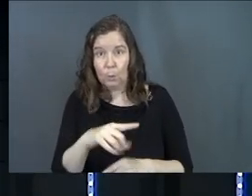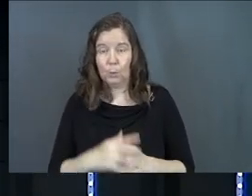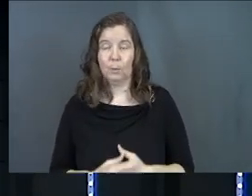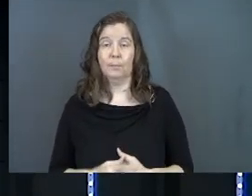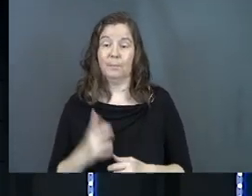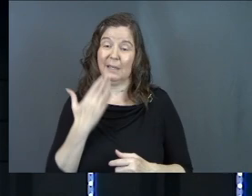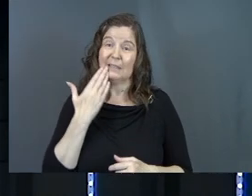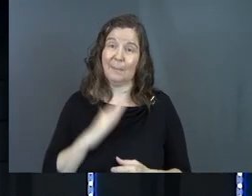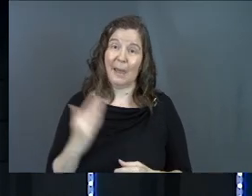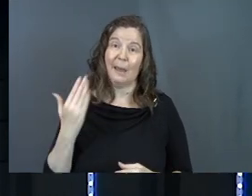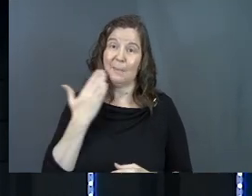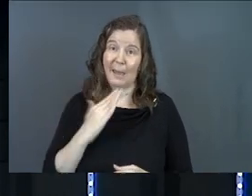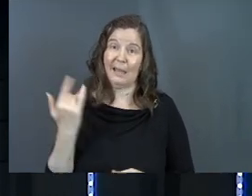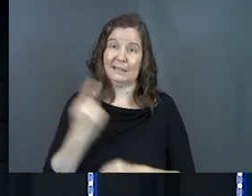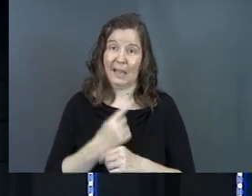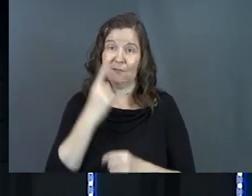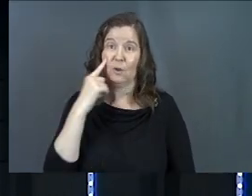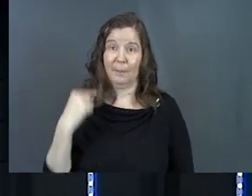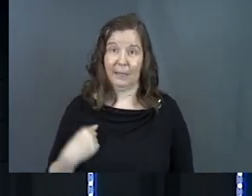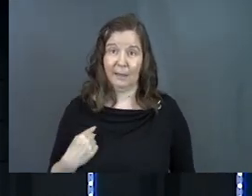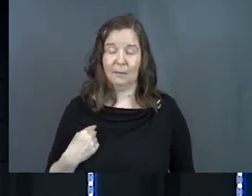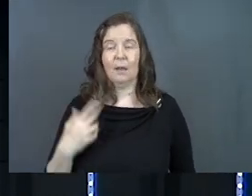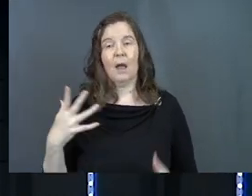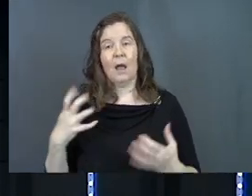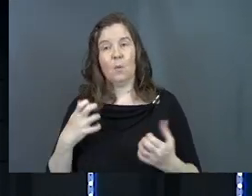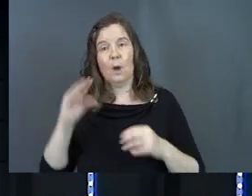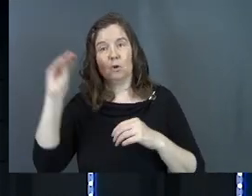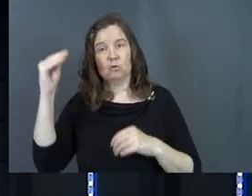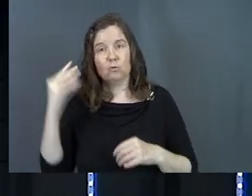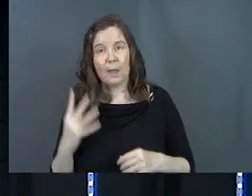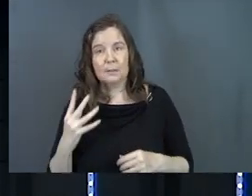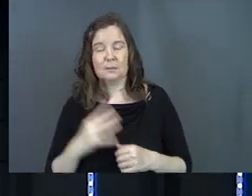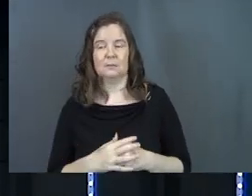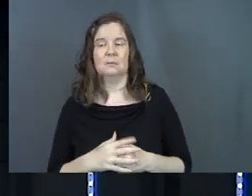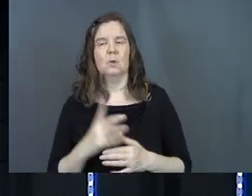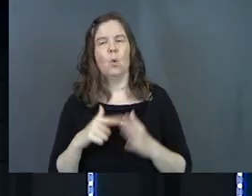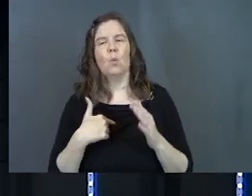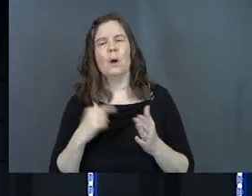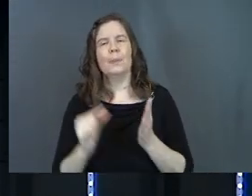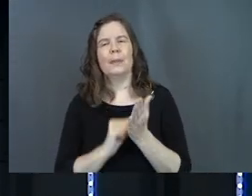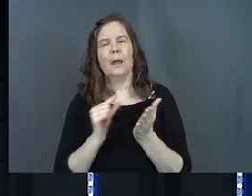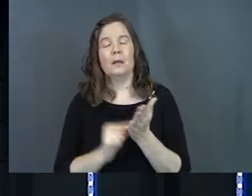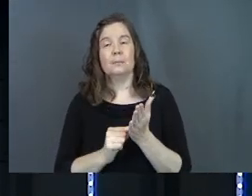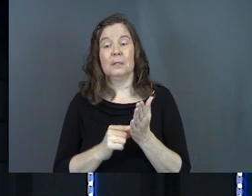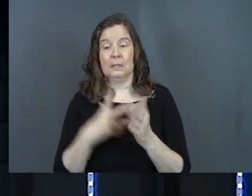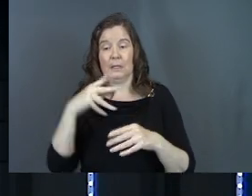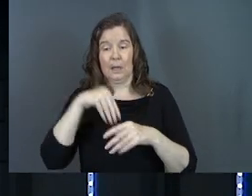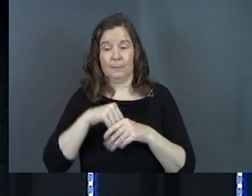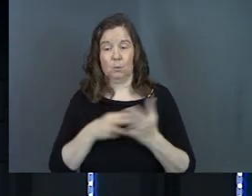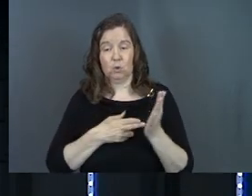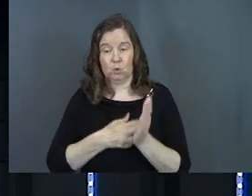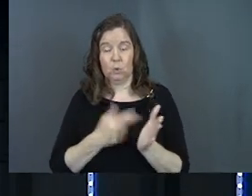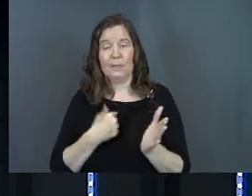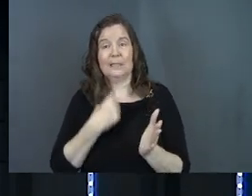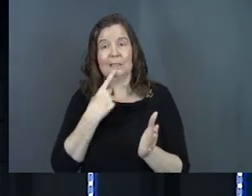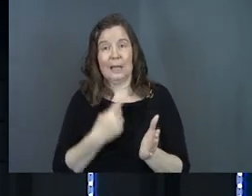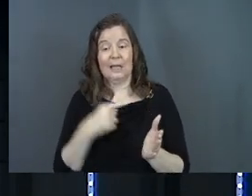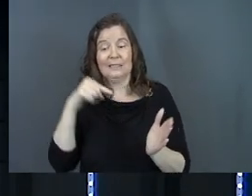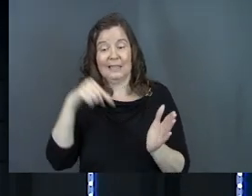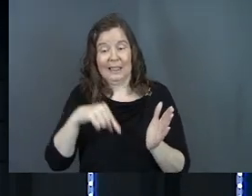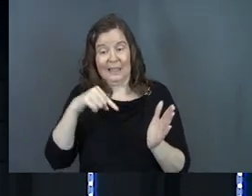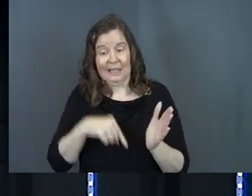but it's a bad, bad day for me. I want grace. So what's the gospel? The gospel comes in with the truth and says,